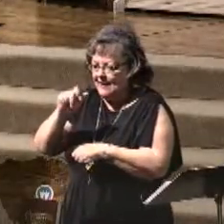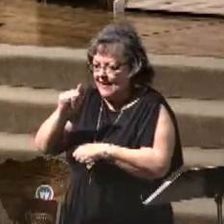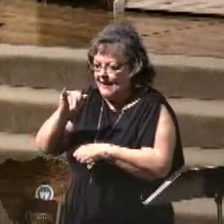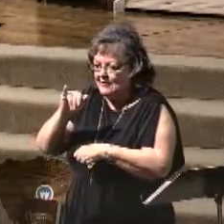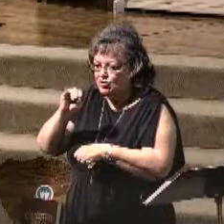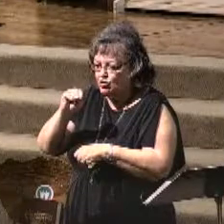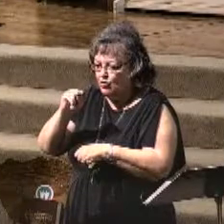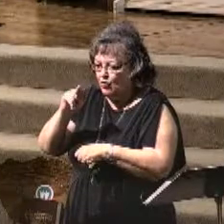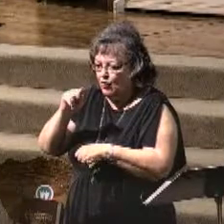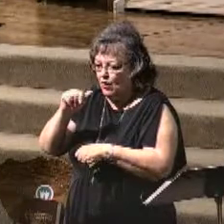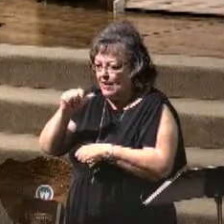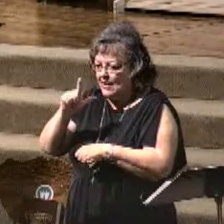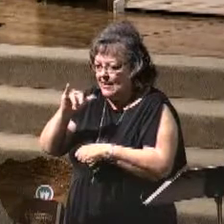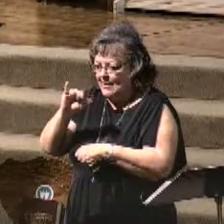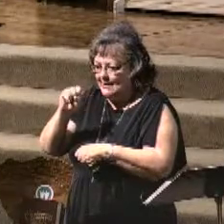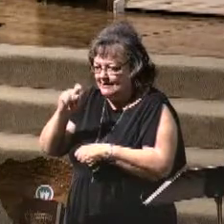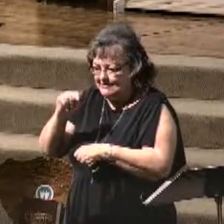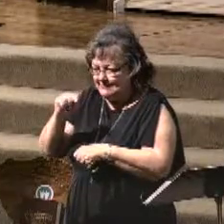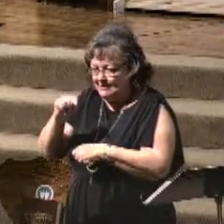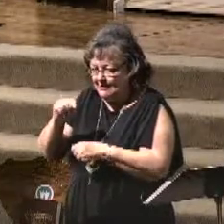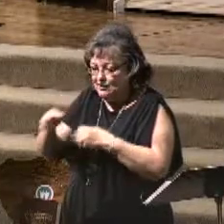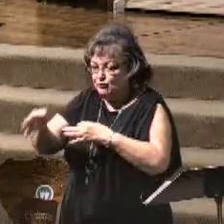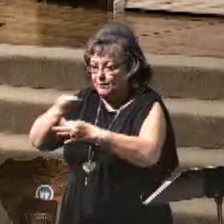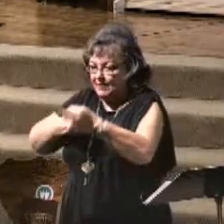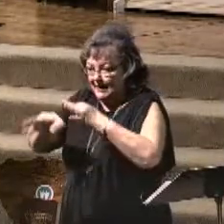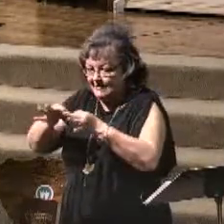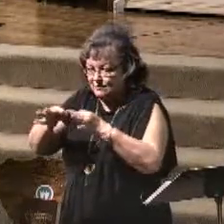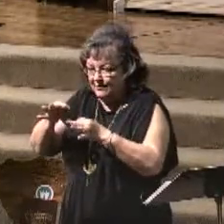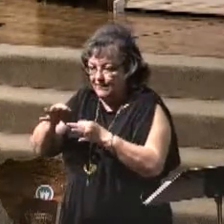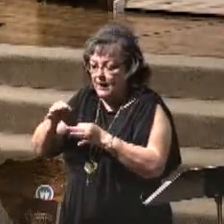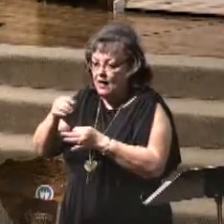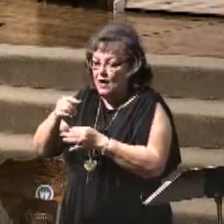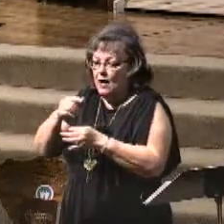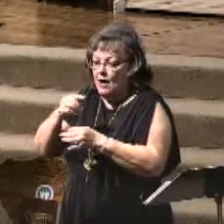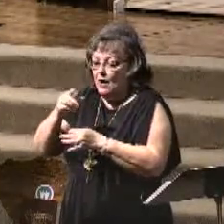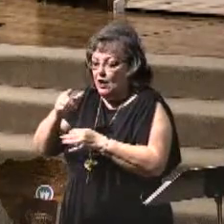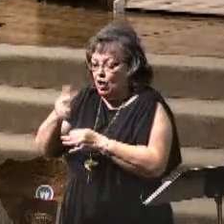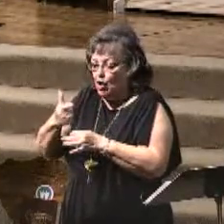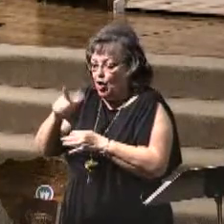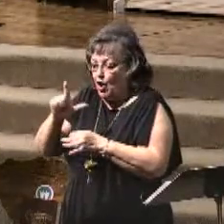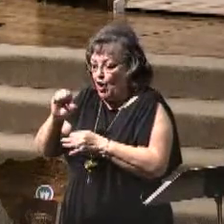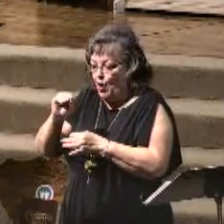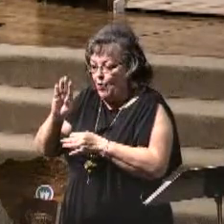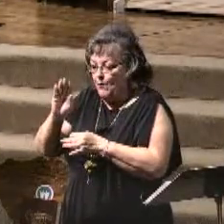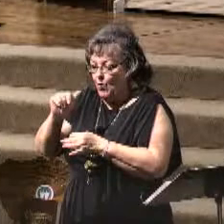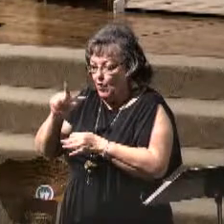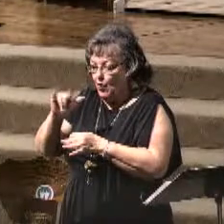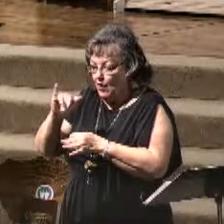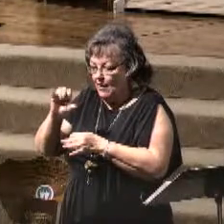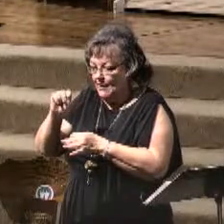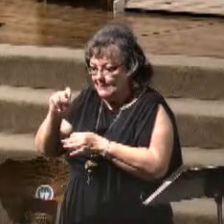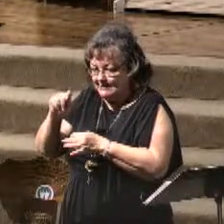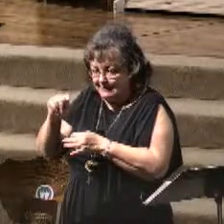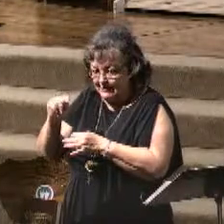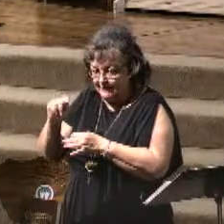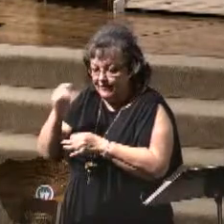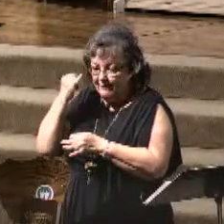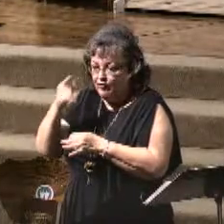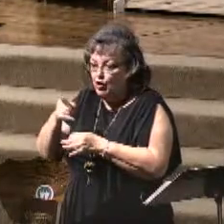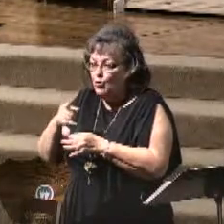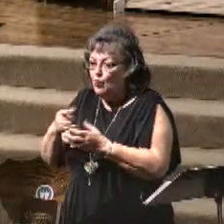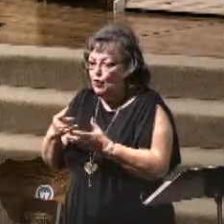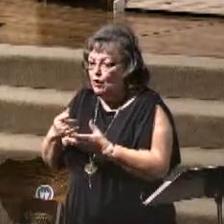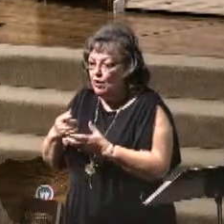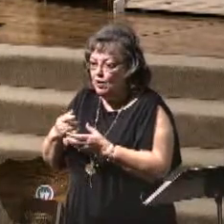globalist. And if you were a nationalist, if you were patriotic, folks, I'm a patriotic American. Okay? And I think